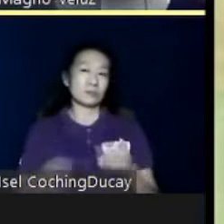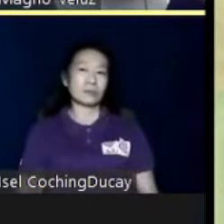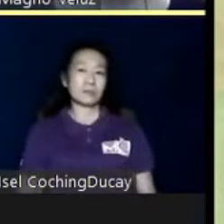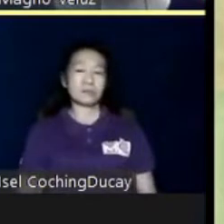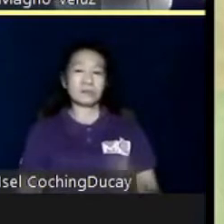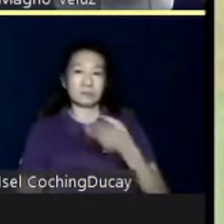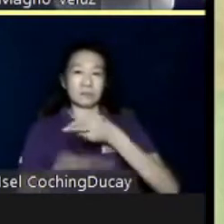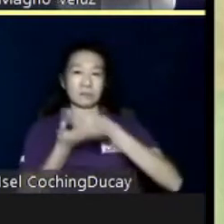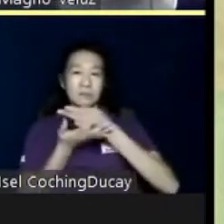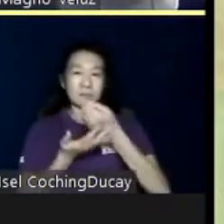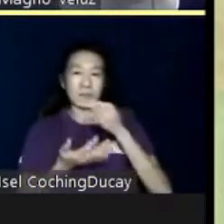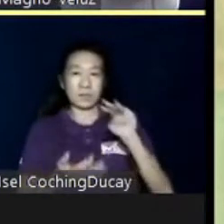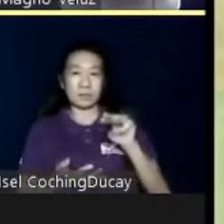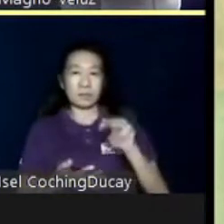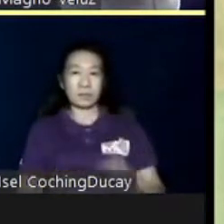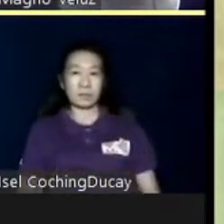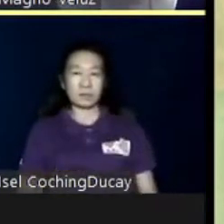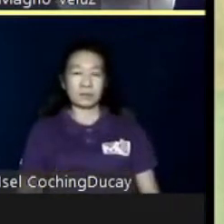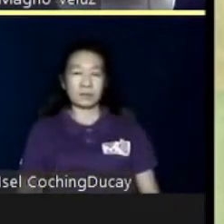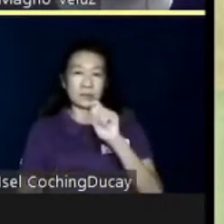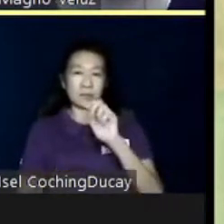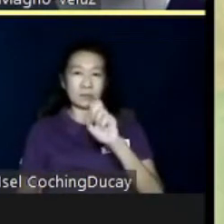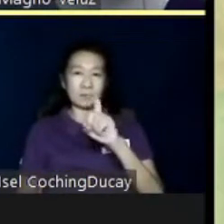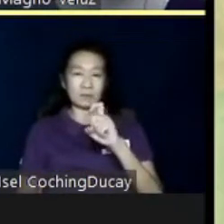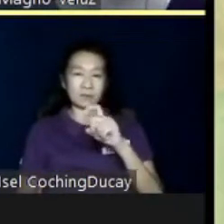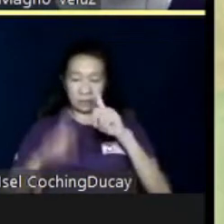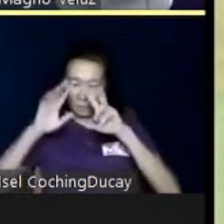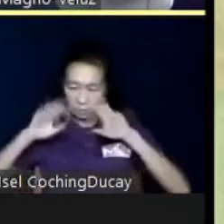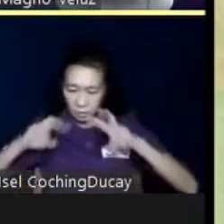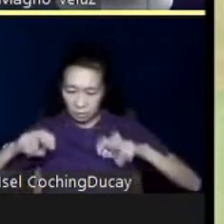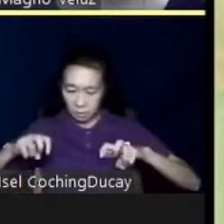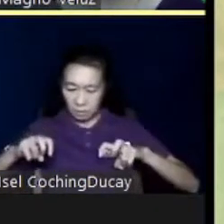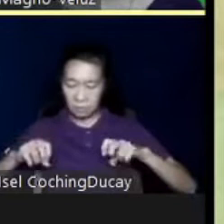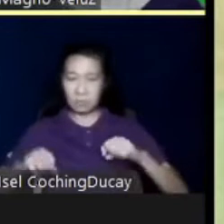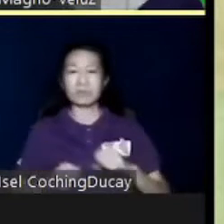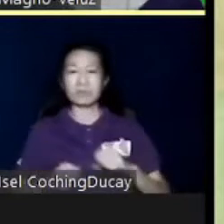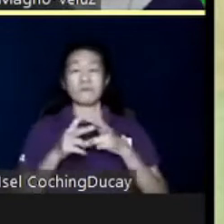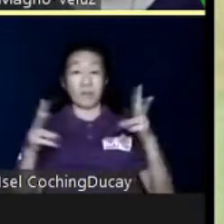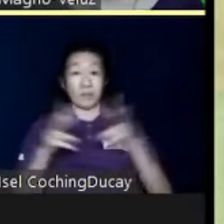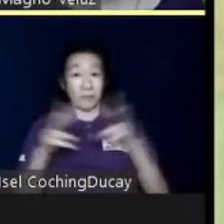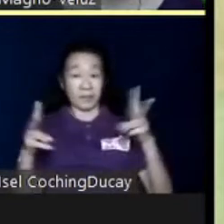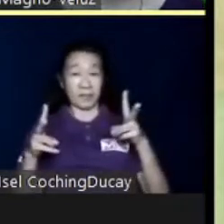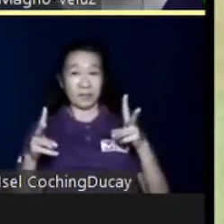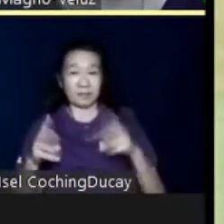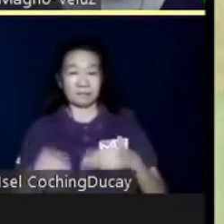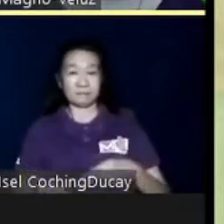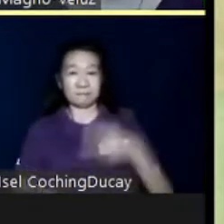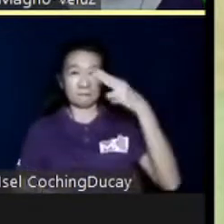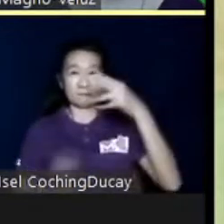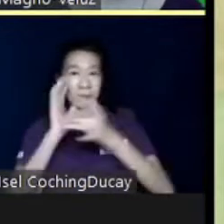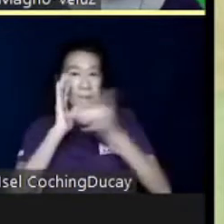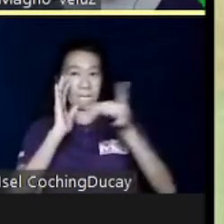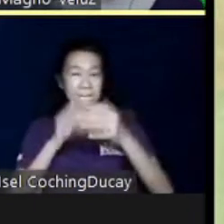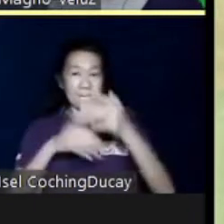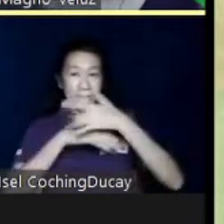help them in text sentiment analysis. So, it's a very, very high-tech. This is early